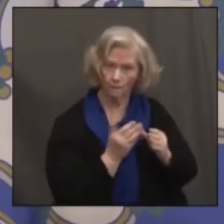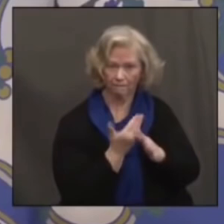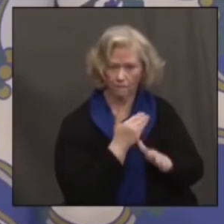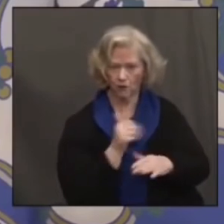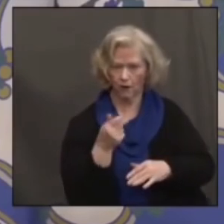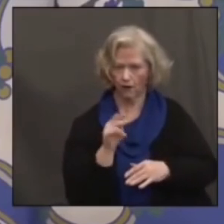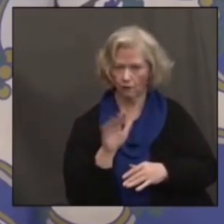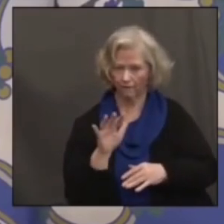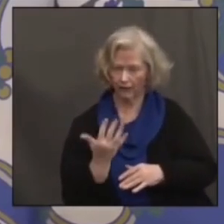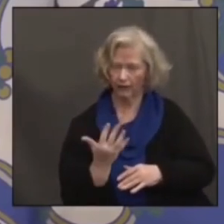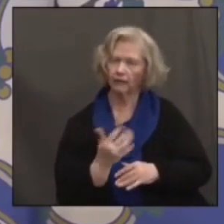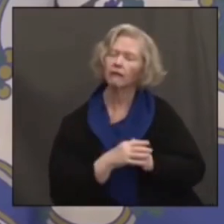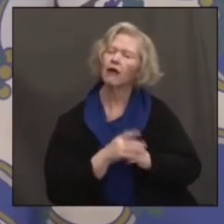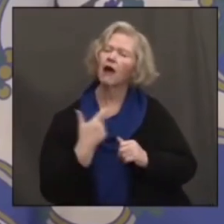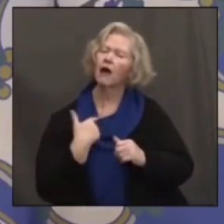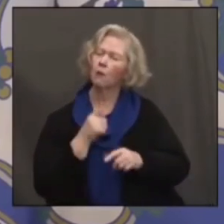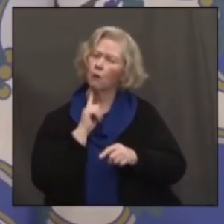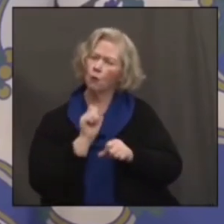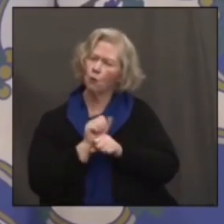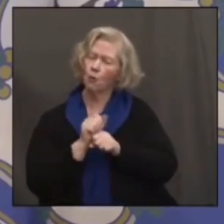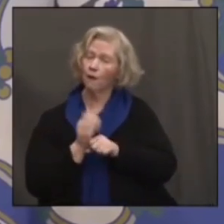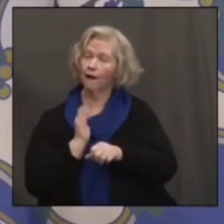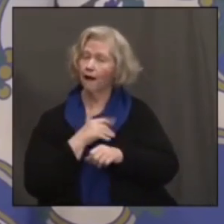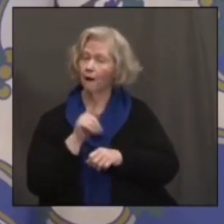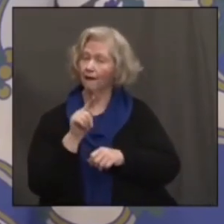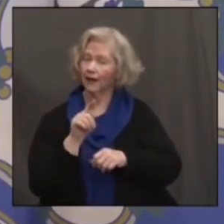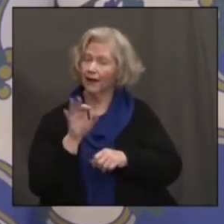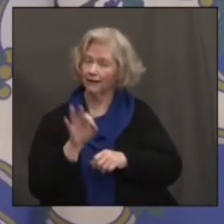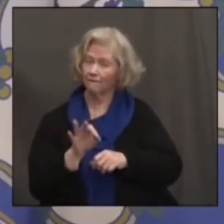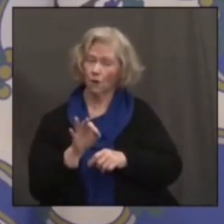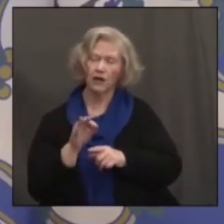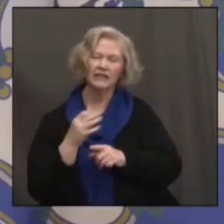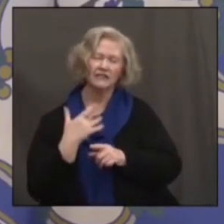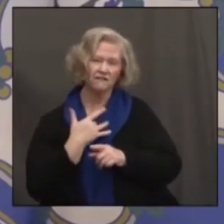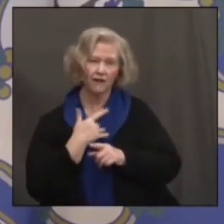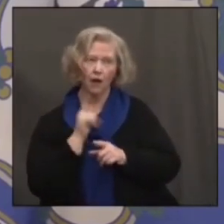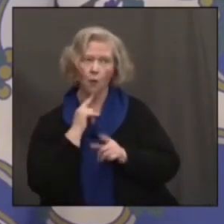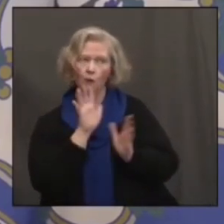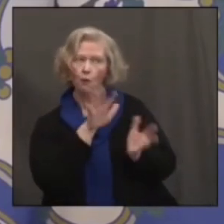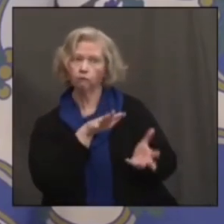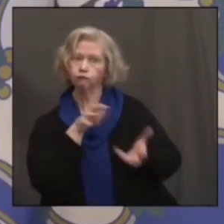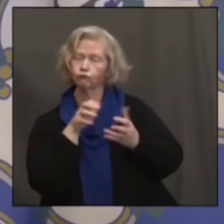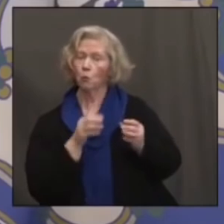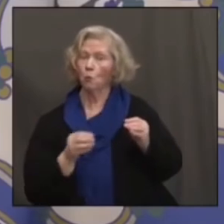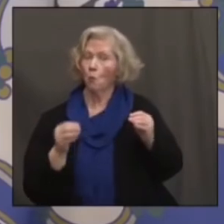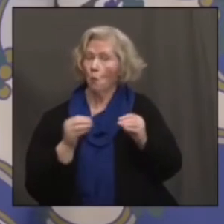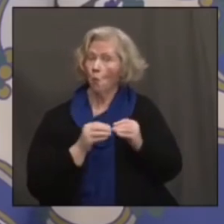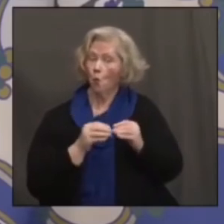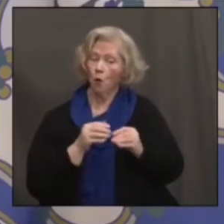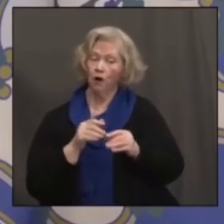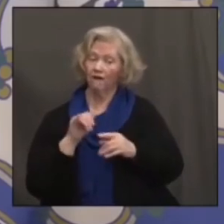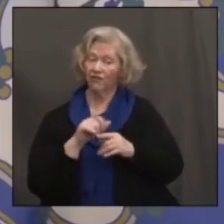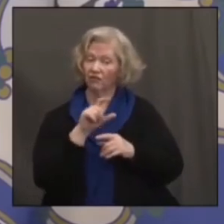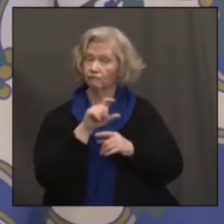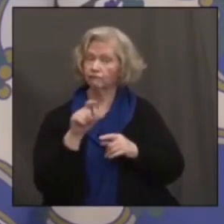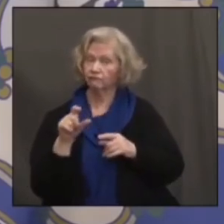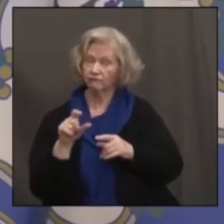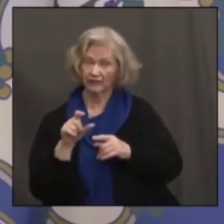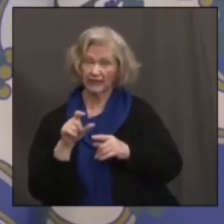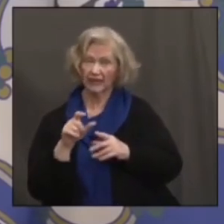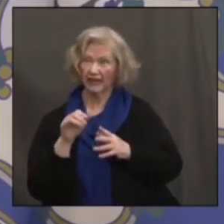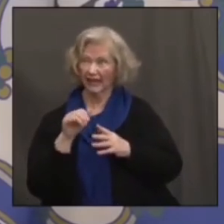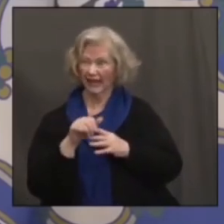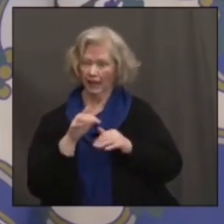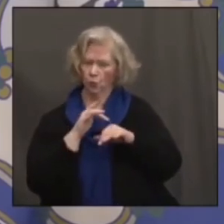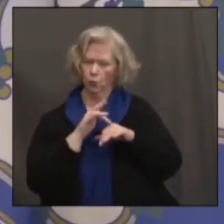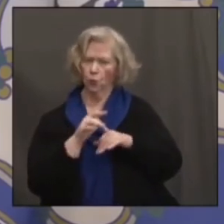really closely with the COVID task force in Jefferson design. So it looks like we're going to get a lot more vaccine by early April, a lot more J&J